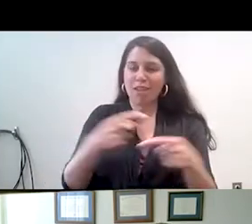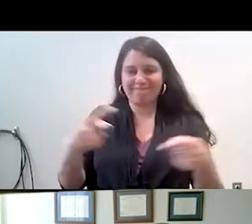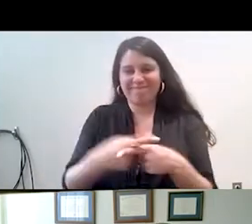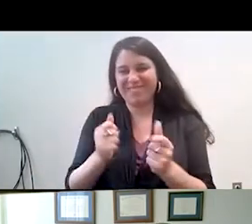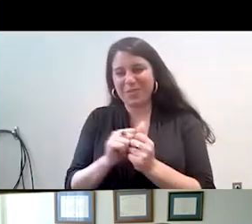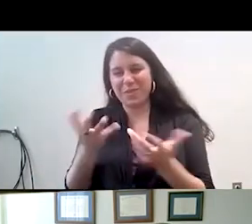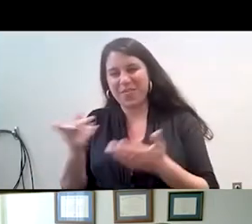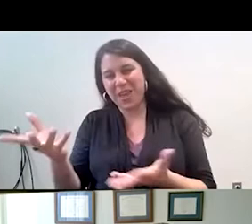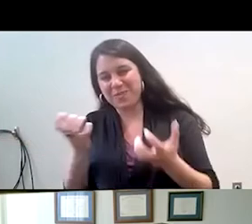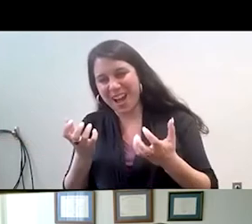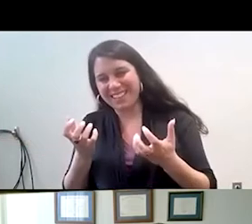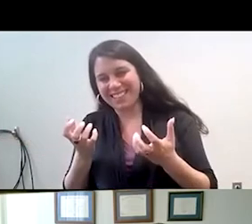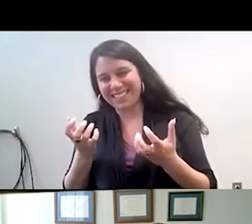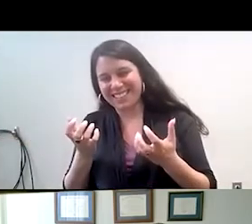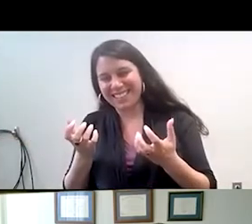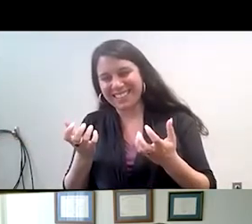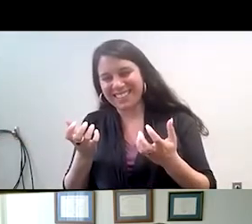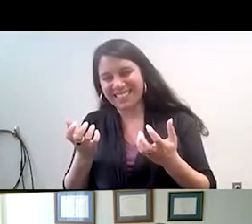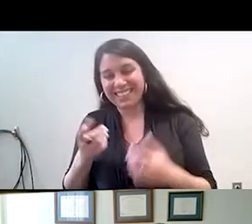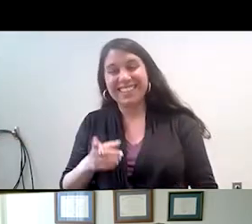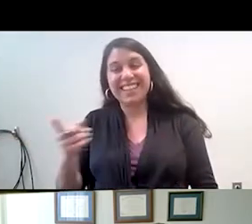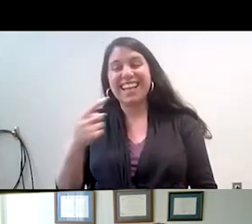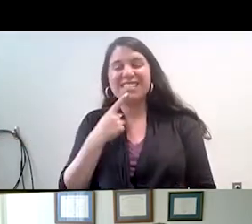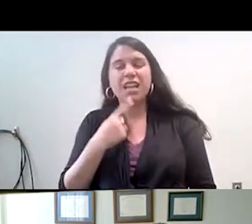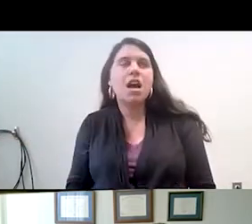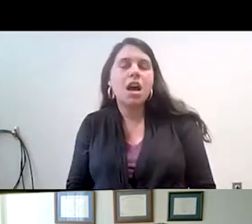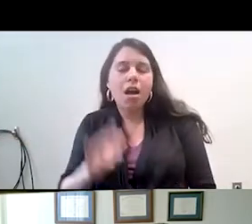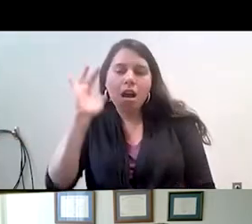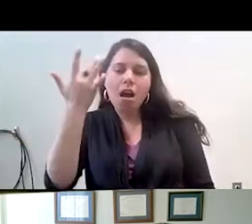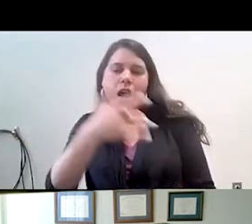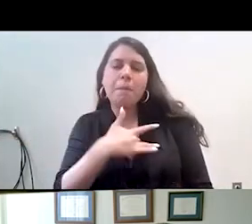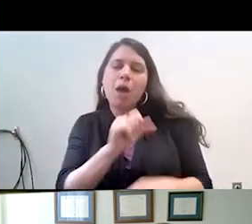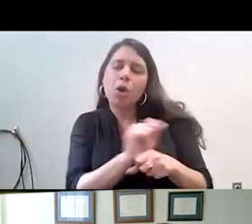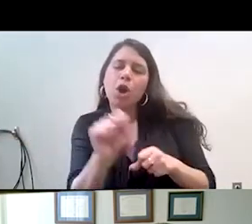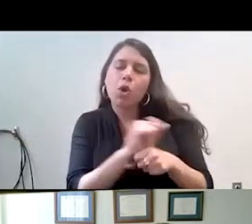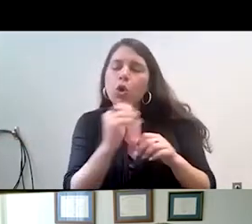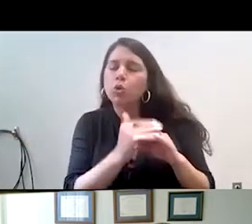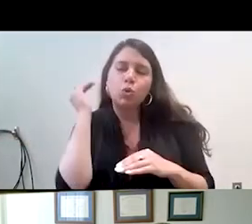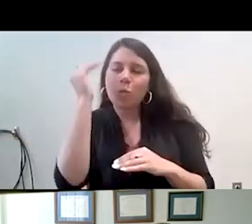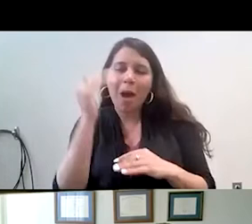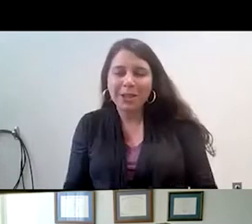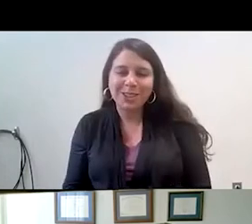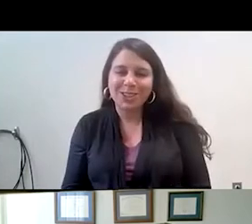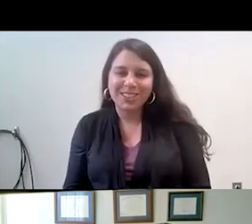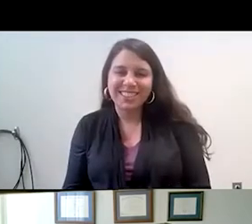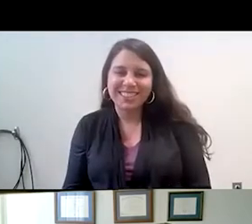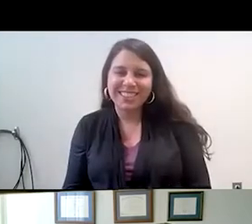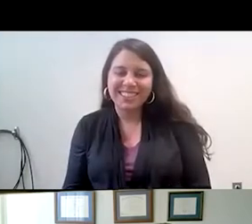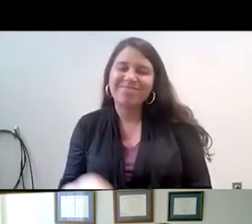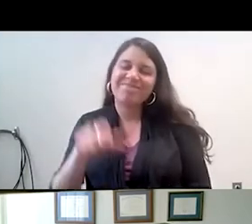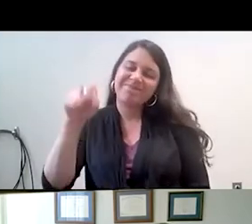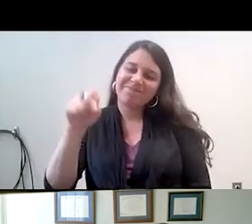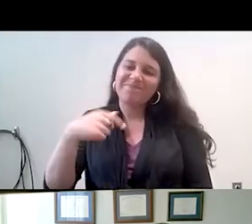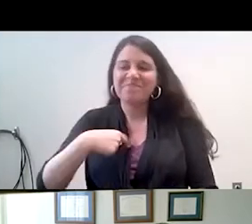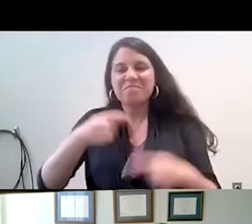they would say that I spend too much time at work. So, and even though I try